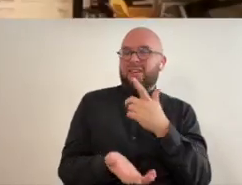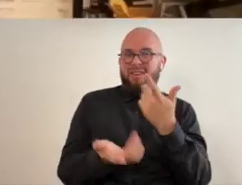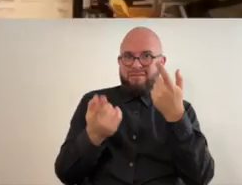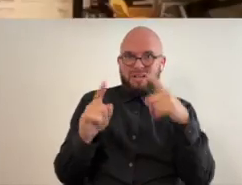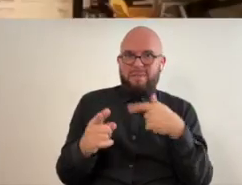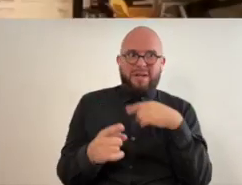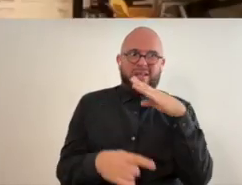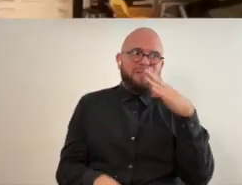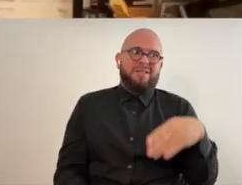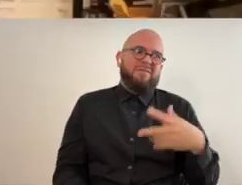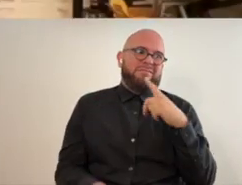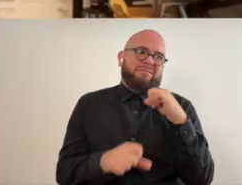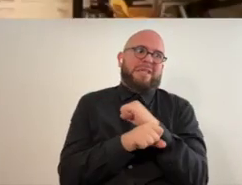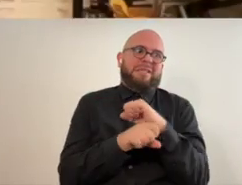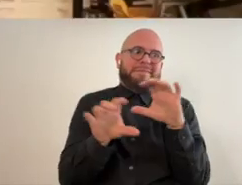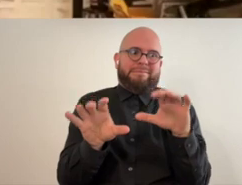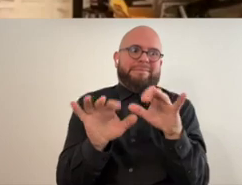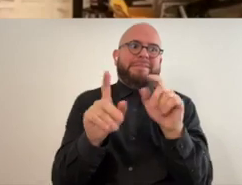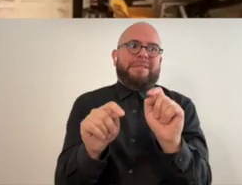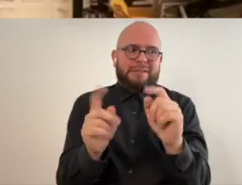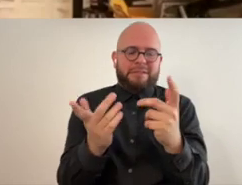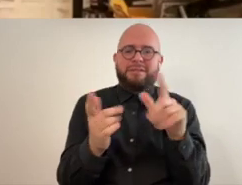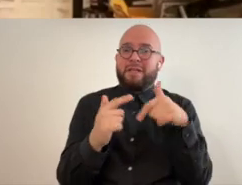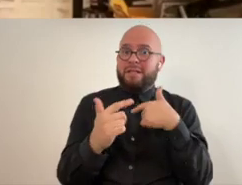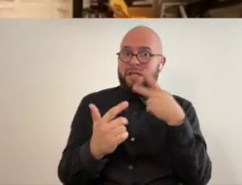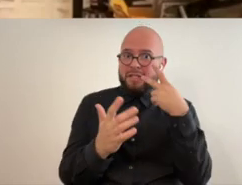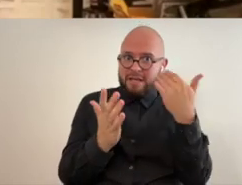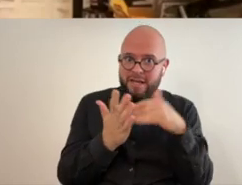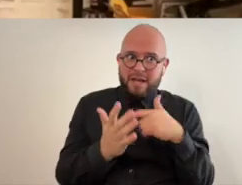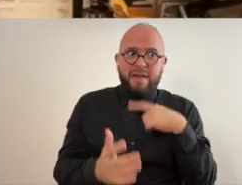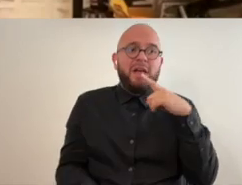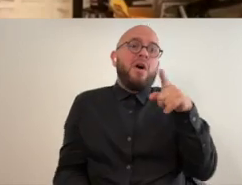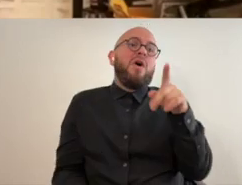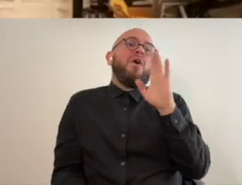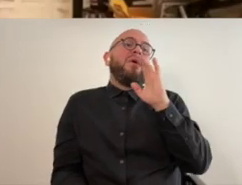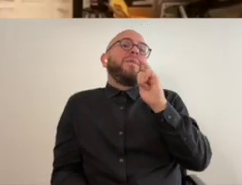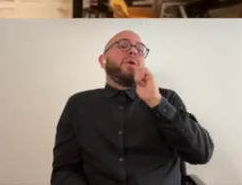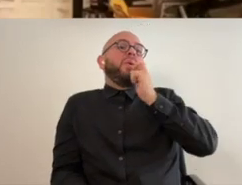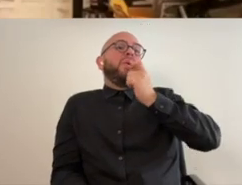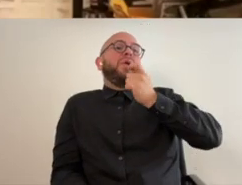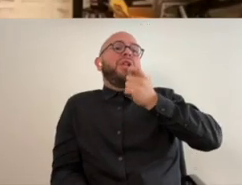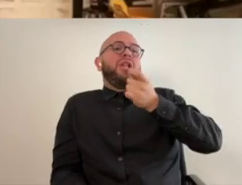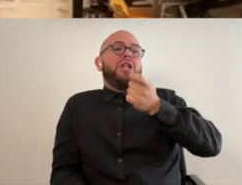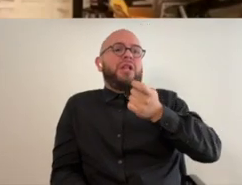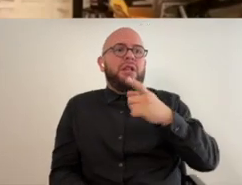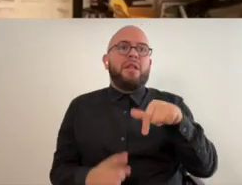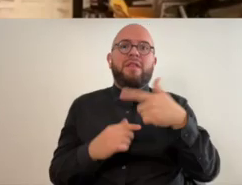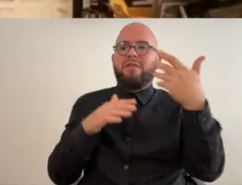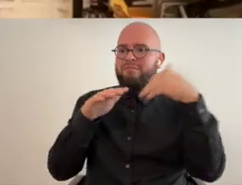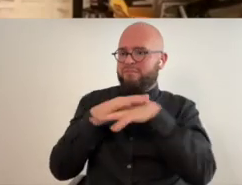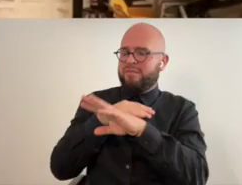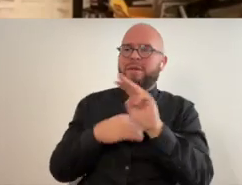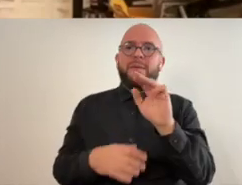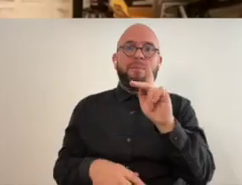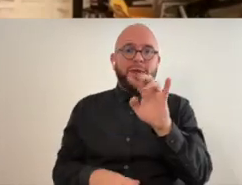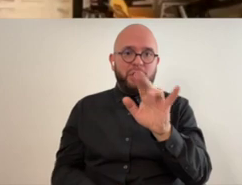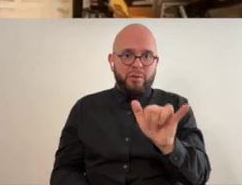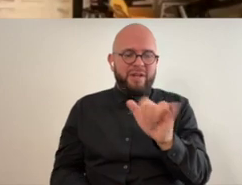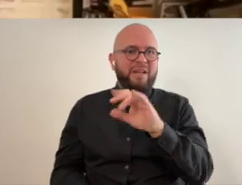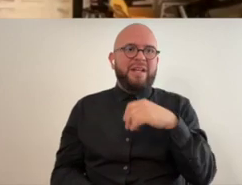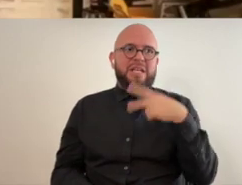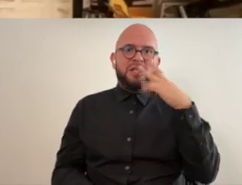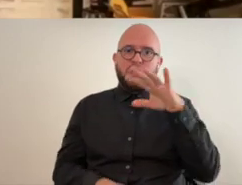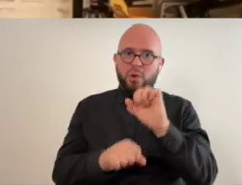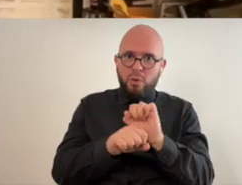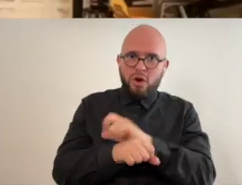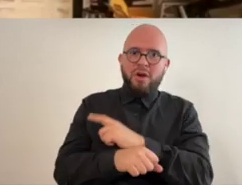was like oh that would be so cool to do and i just never got my act together and then i saw it again oh that would be so cool to do and then